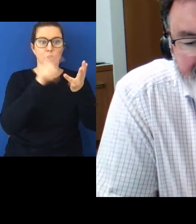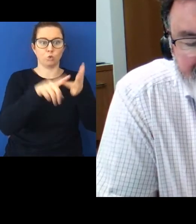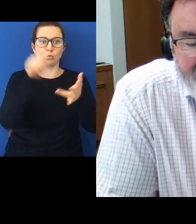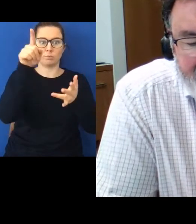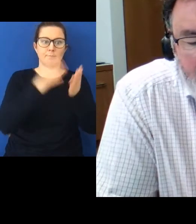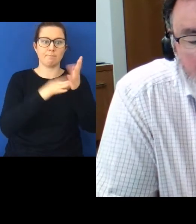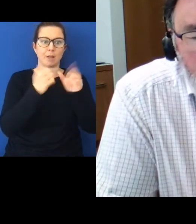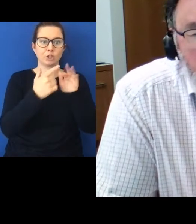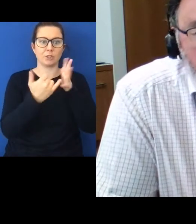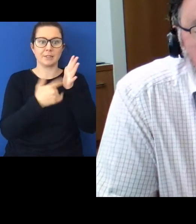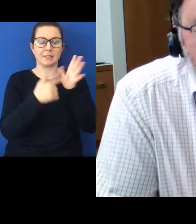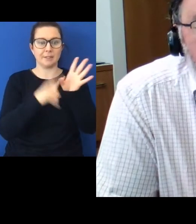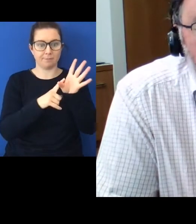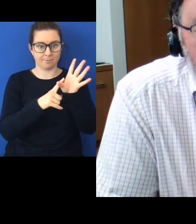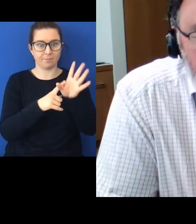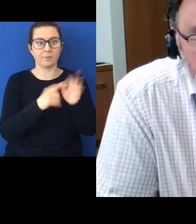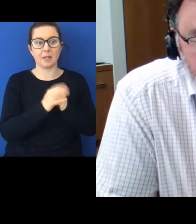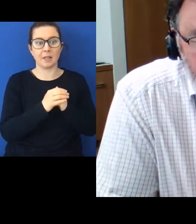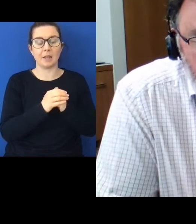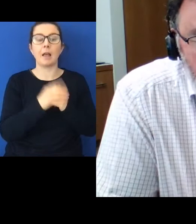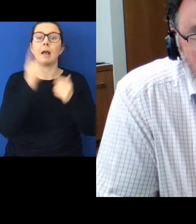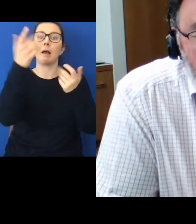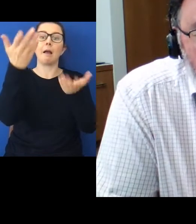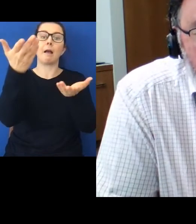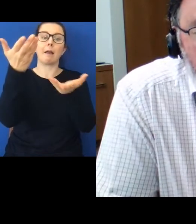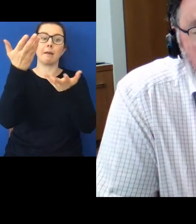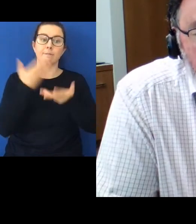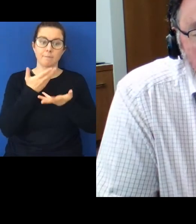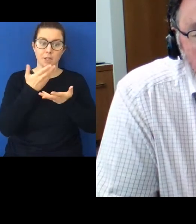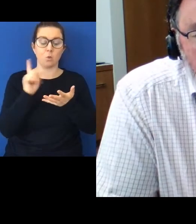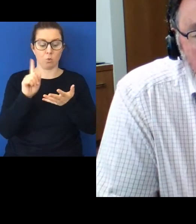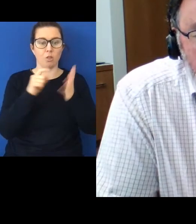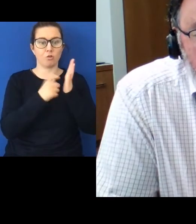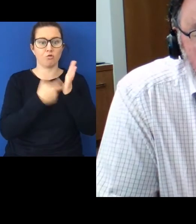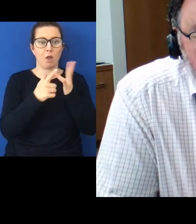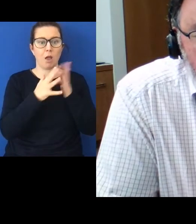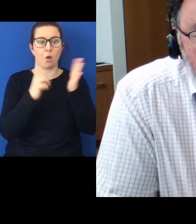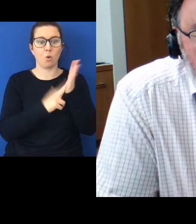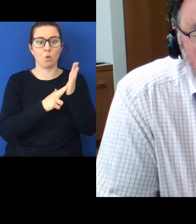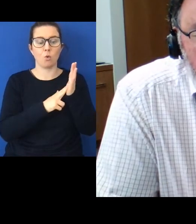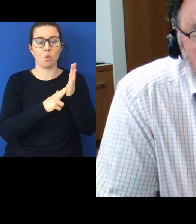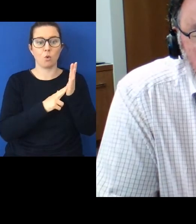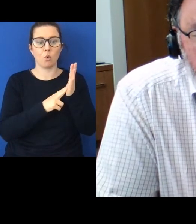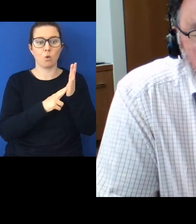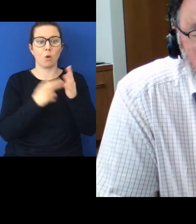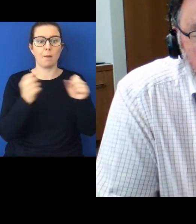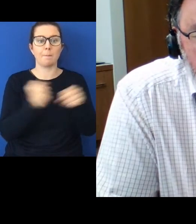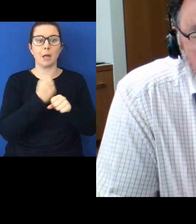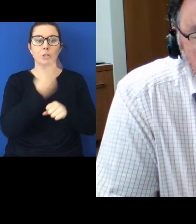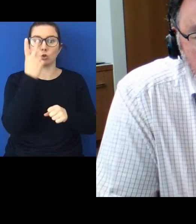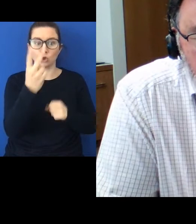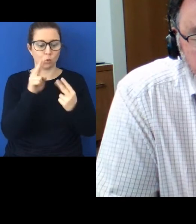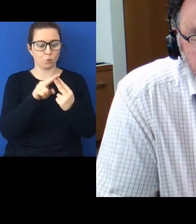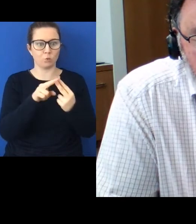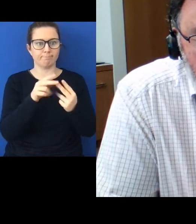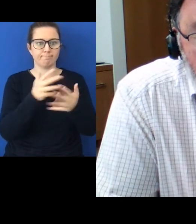in return for which the Crown makes two significant guarantees.